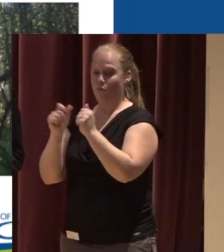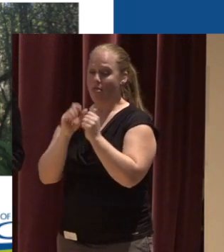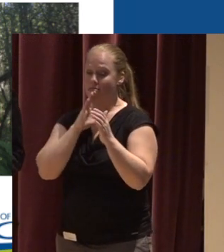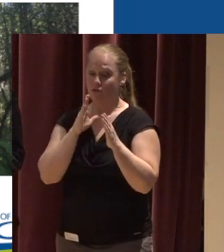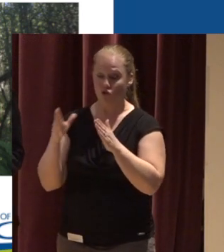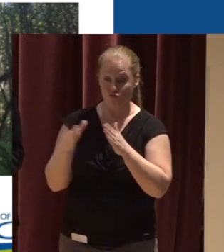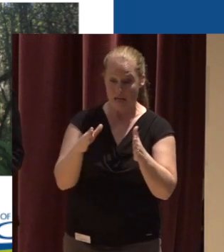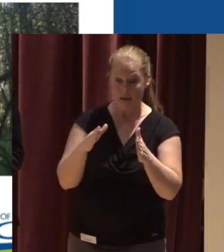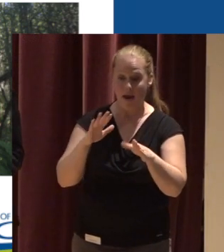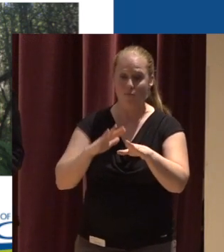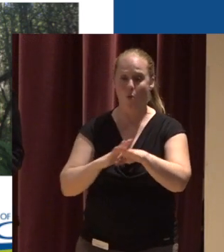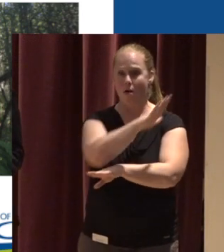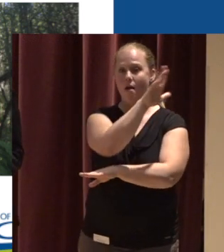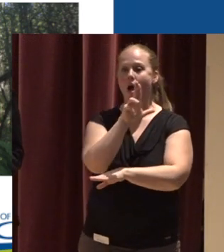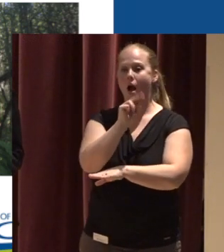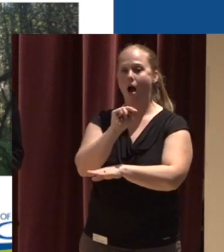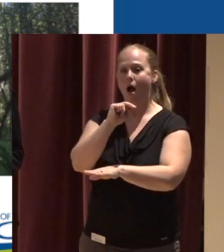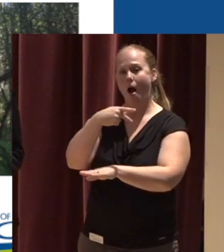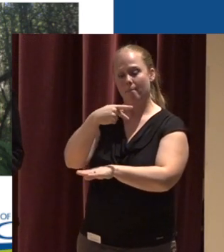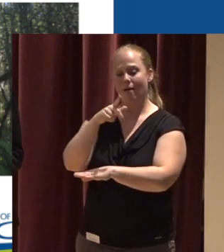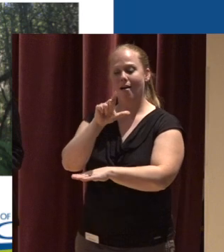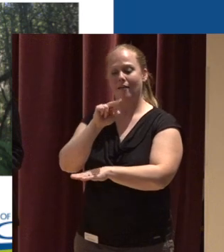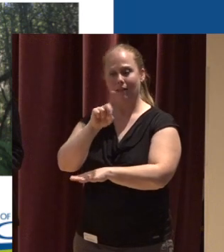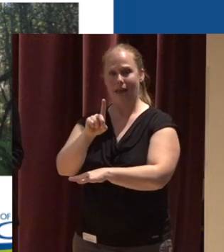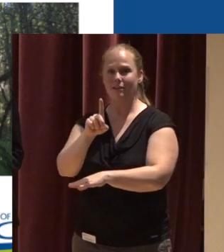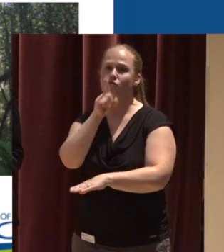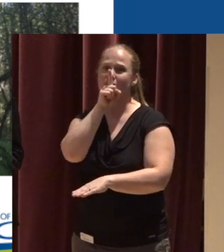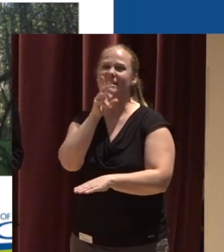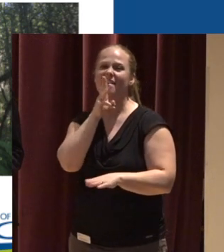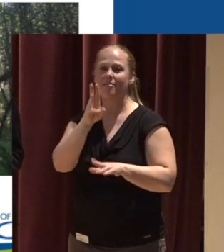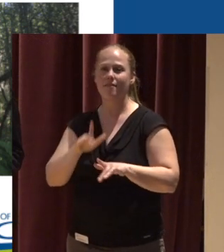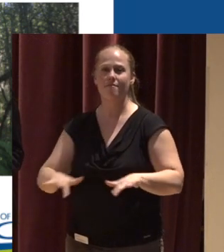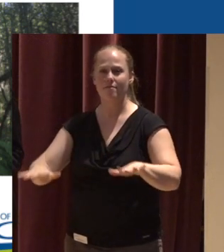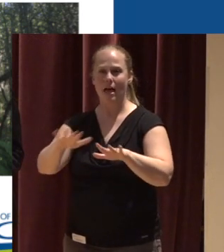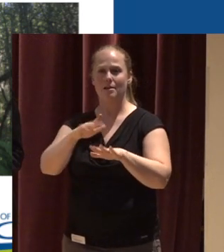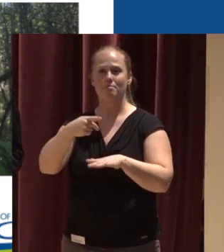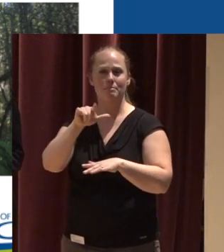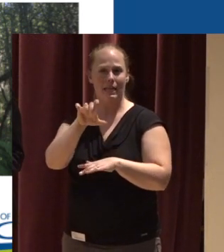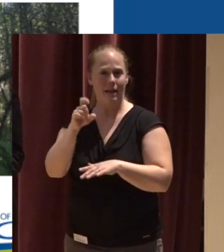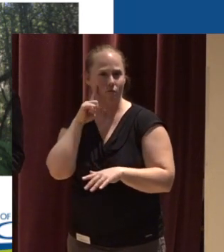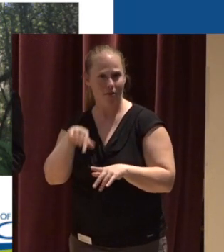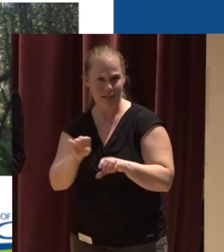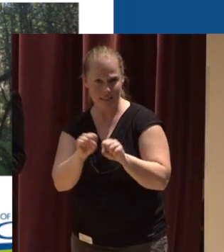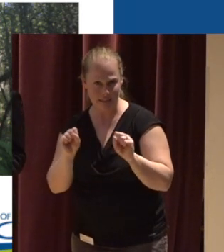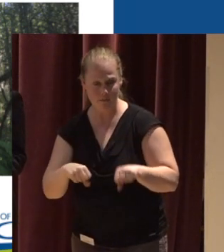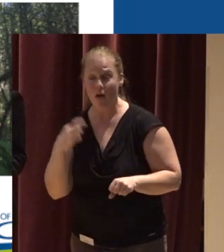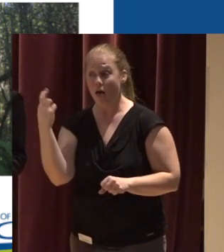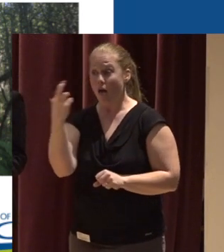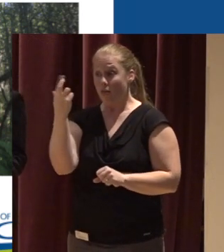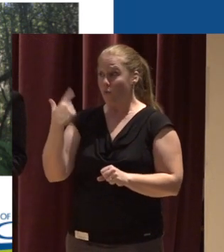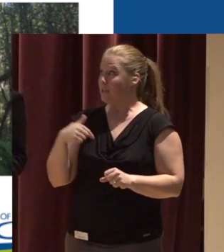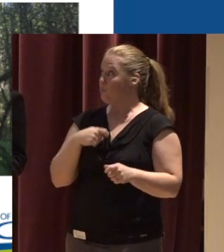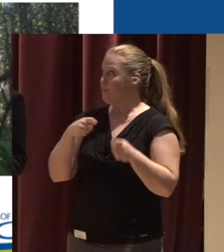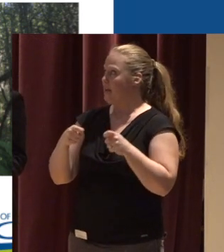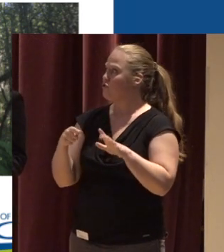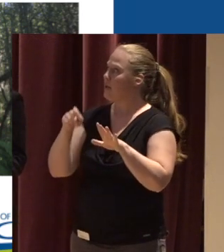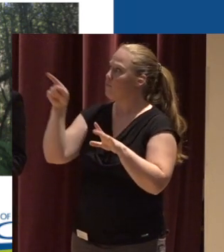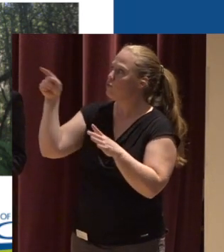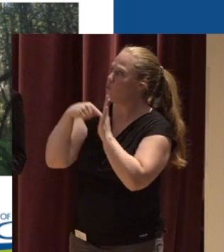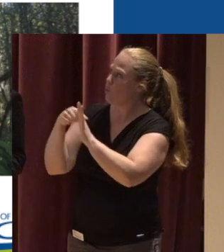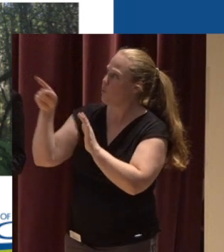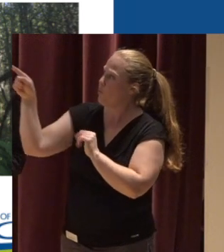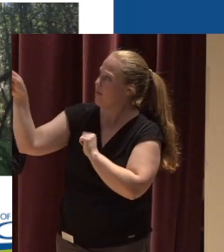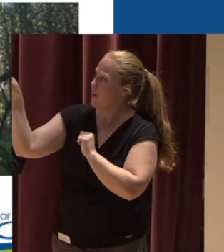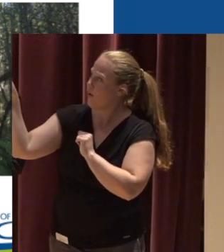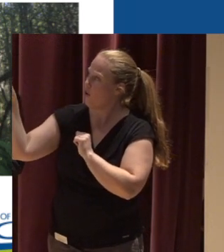and upland areas So, it's really the effective floodplain of a system And the reason why we manage And I'm going to point down here Yep,